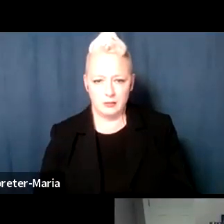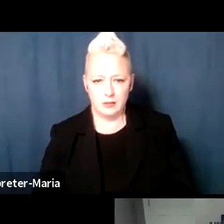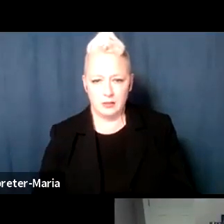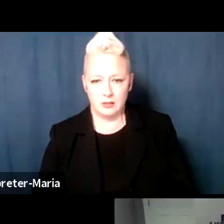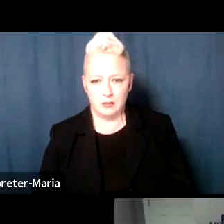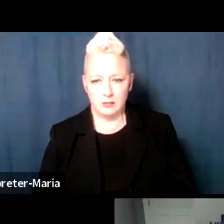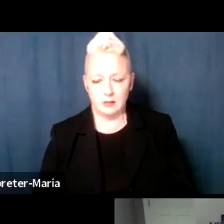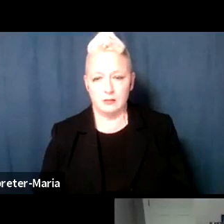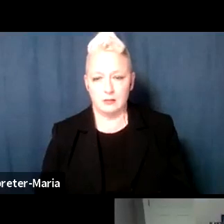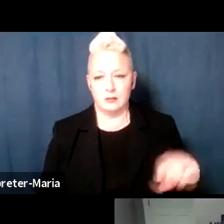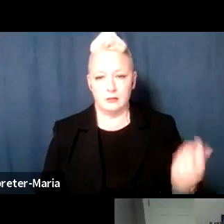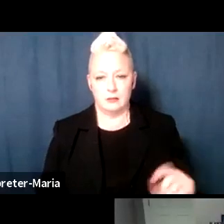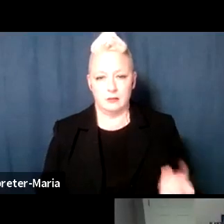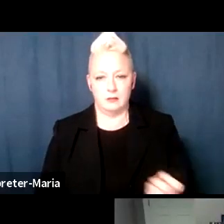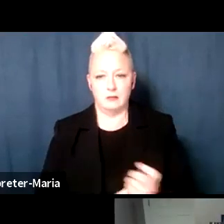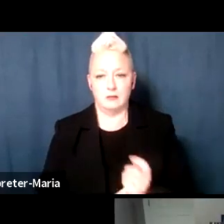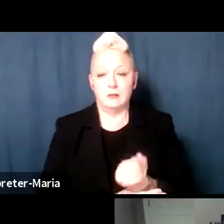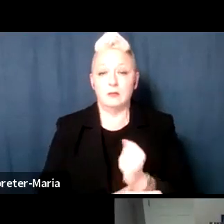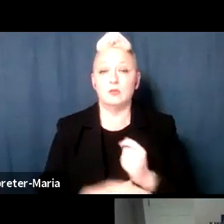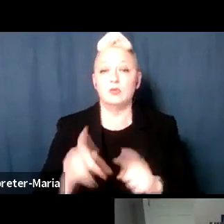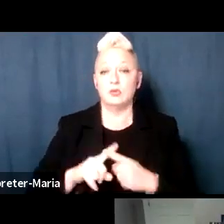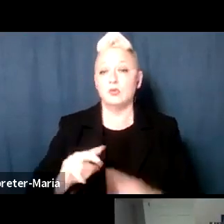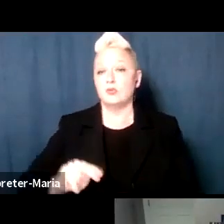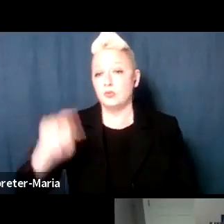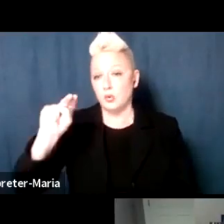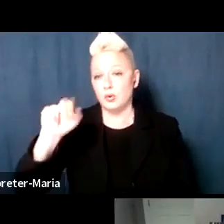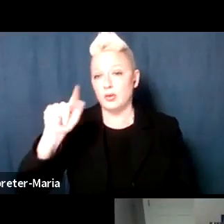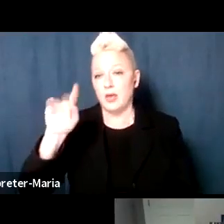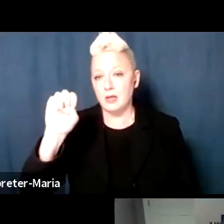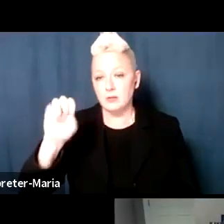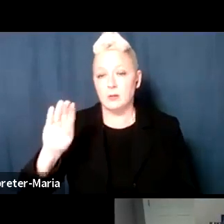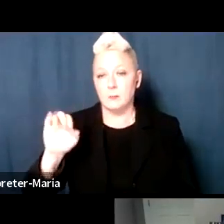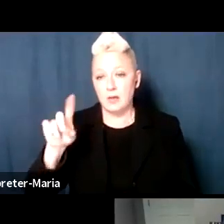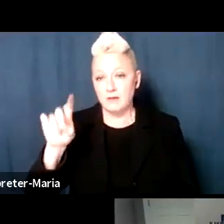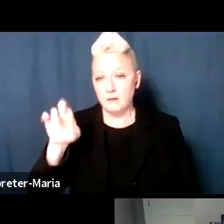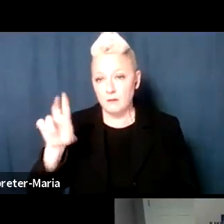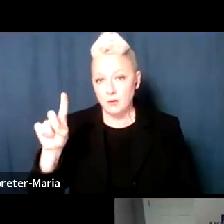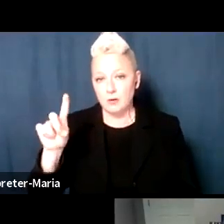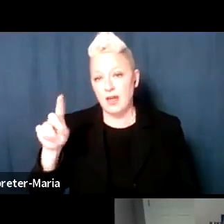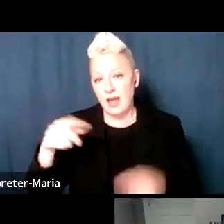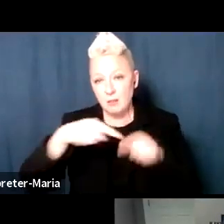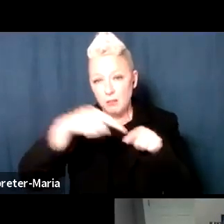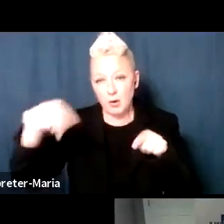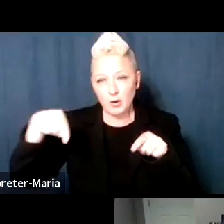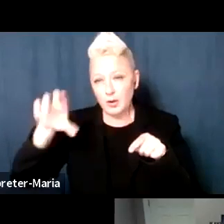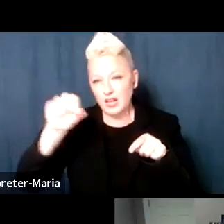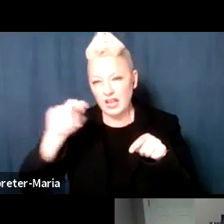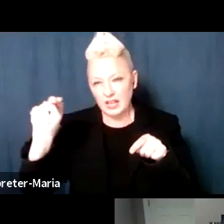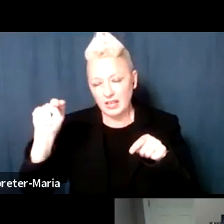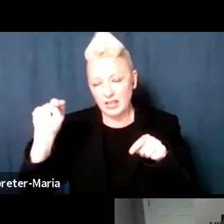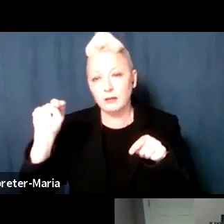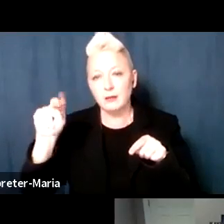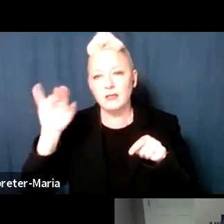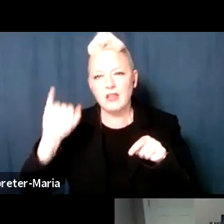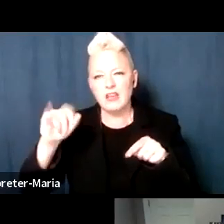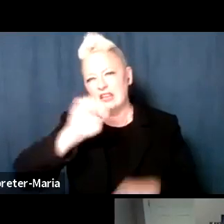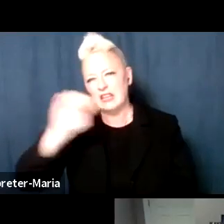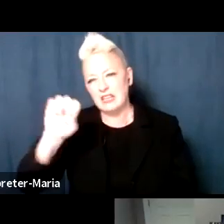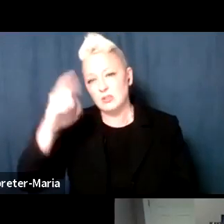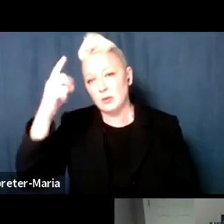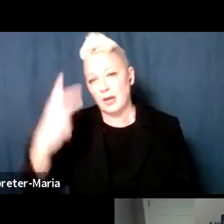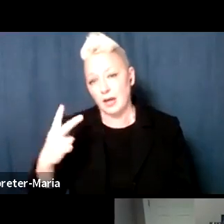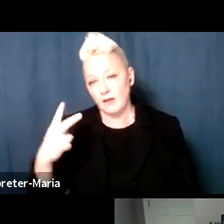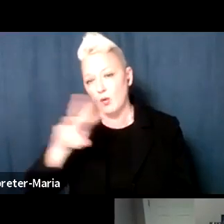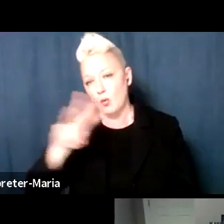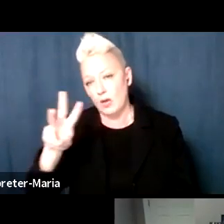Sound sure to North Castle and Bedford and the border with Connecticut, basically the eastern half of Westchester County.